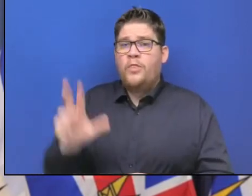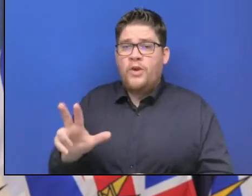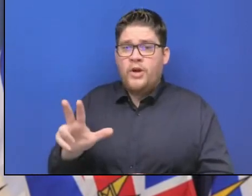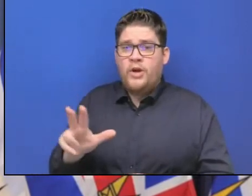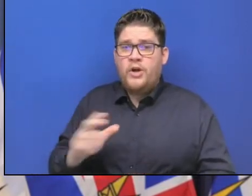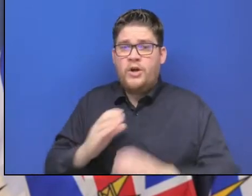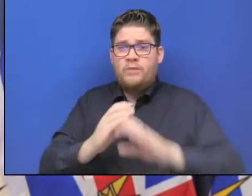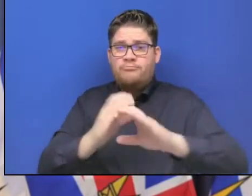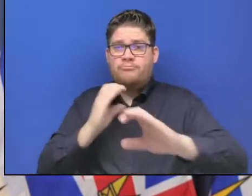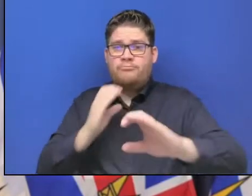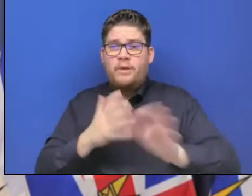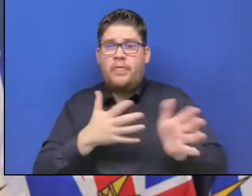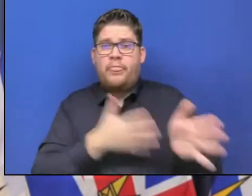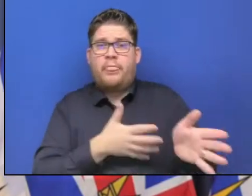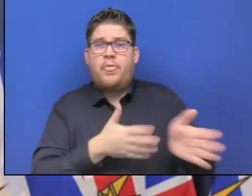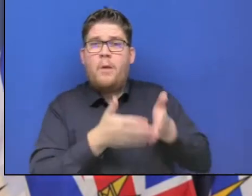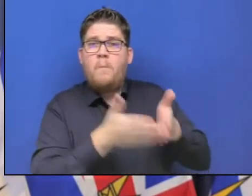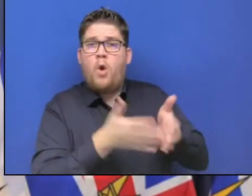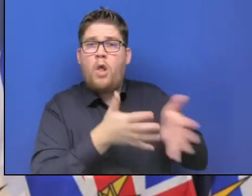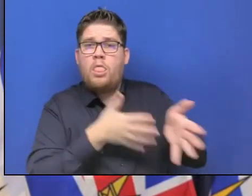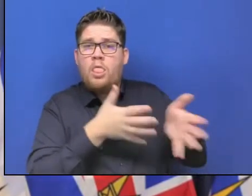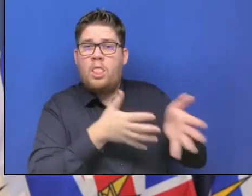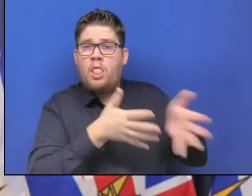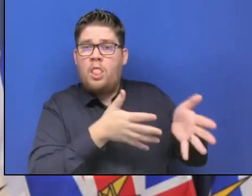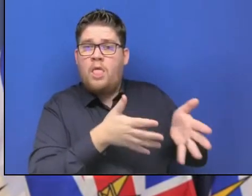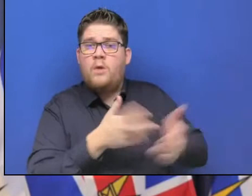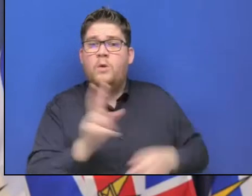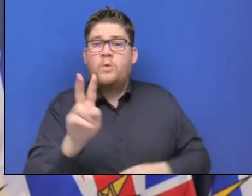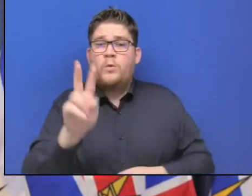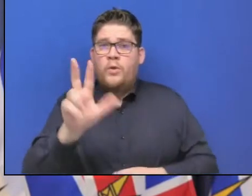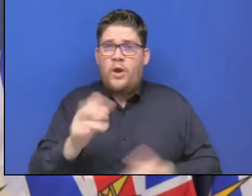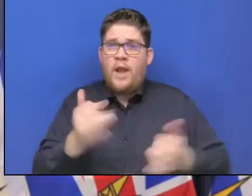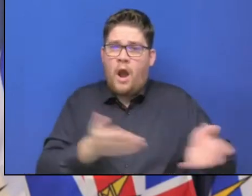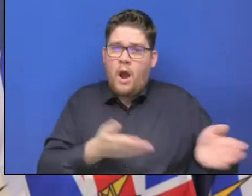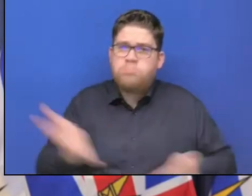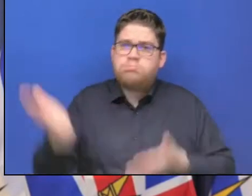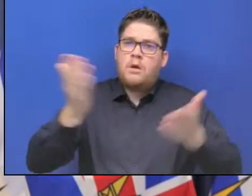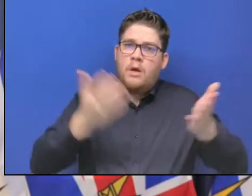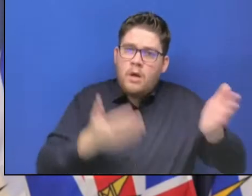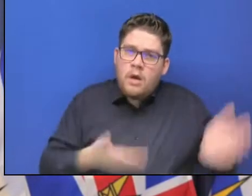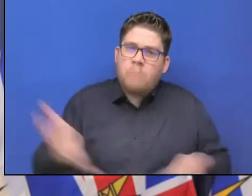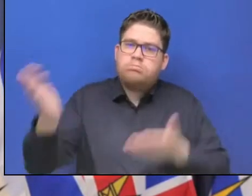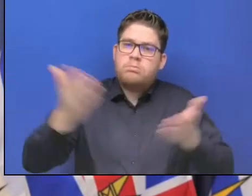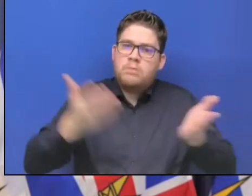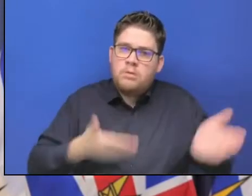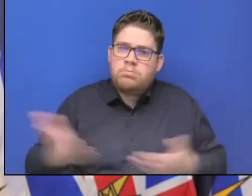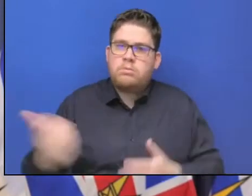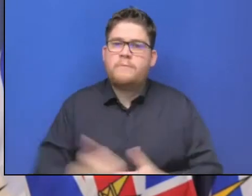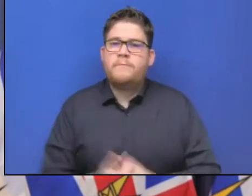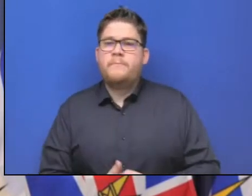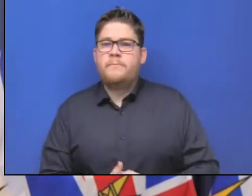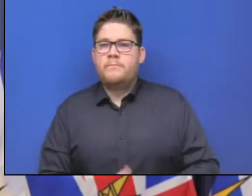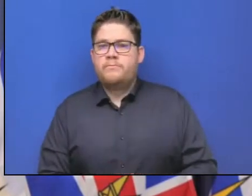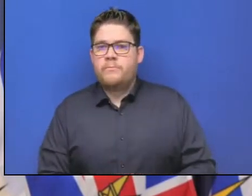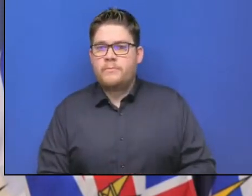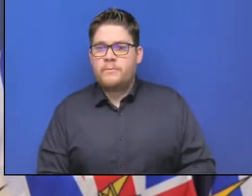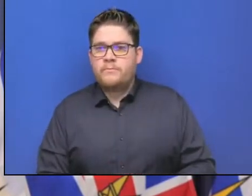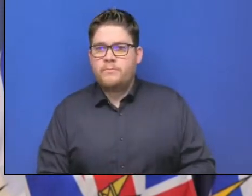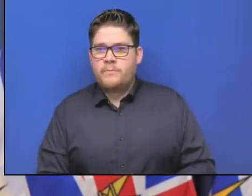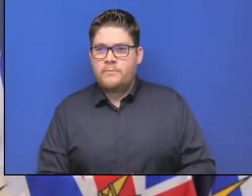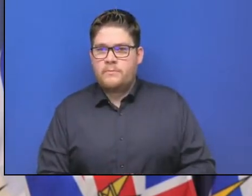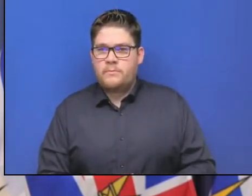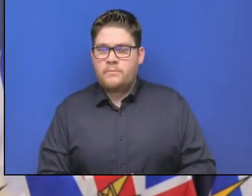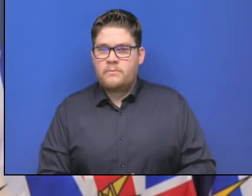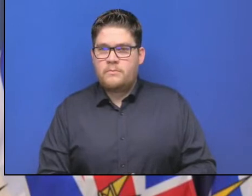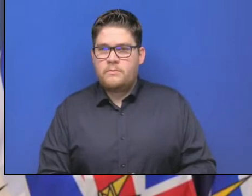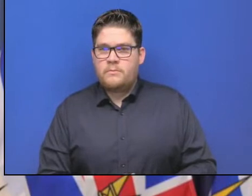and the rest of